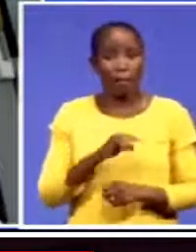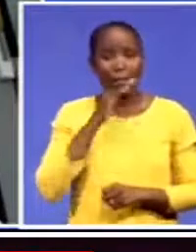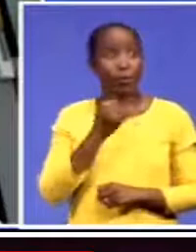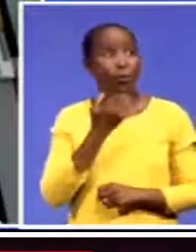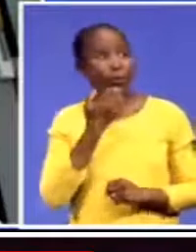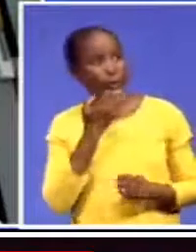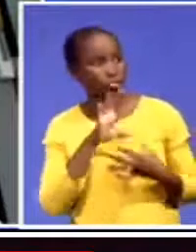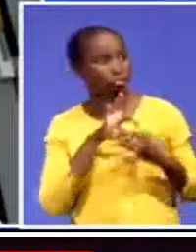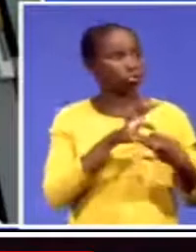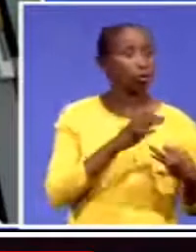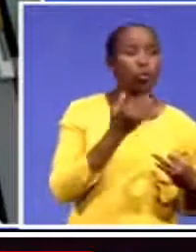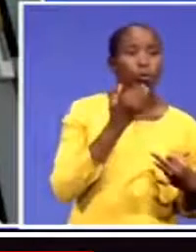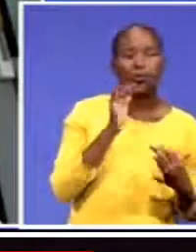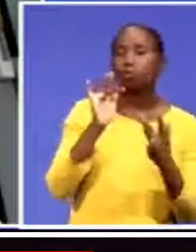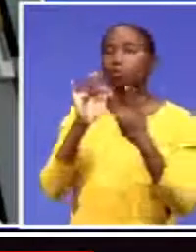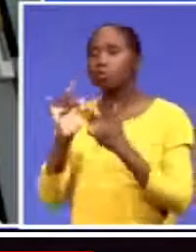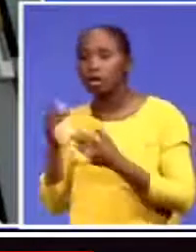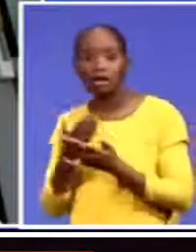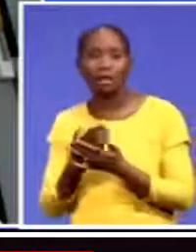African markets. Victor? Victor? Victor?